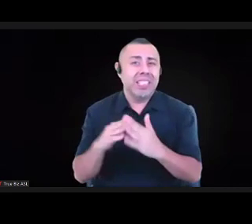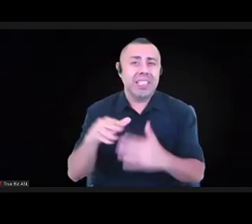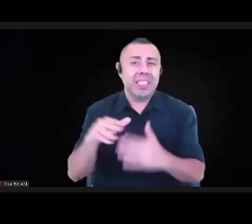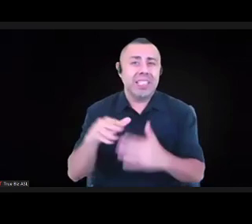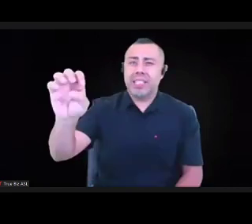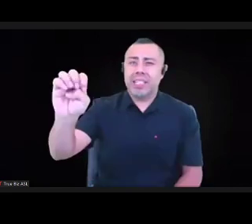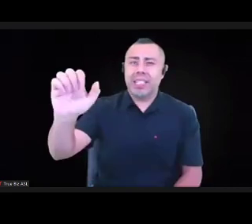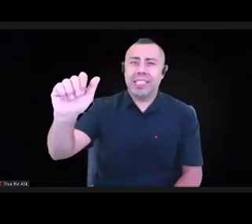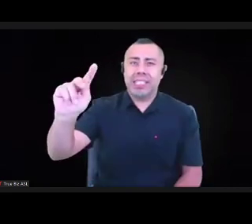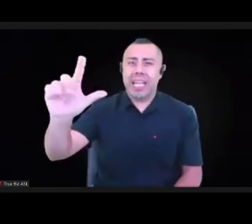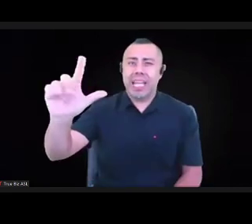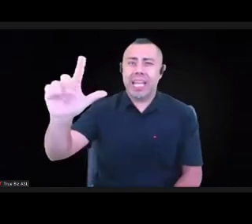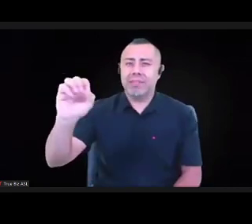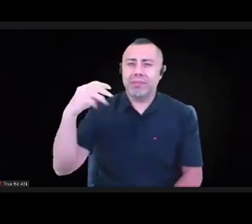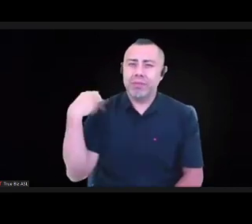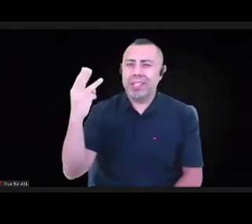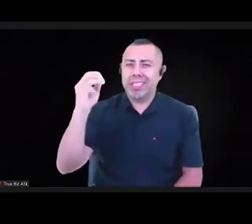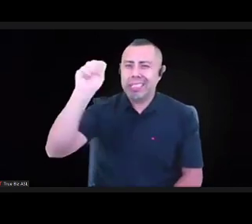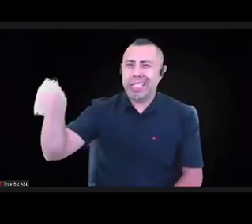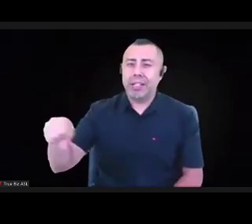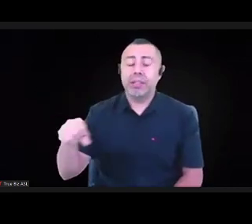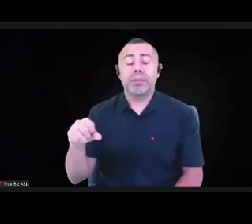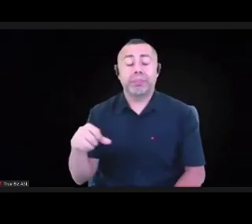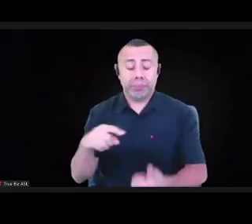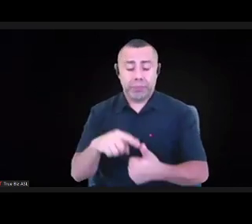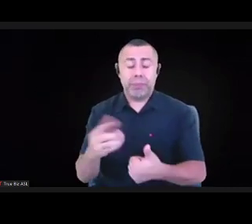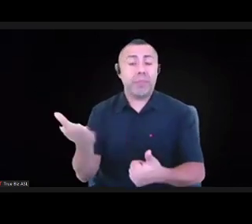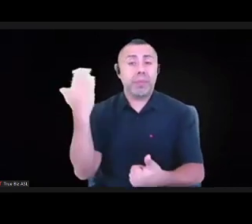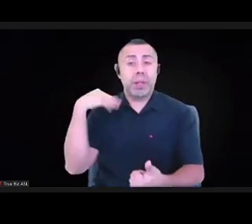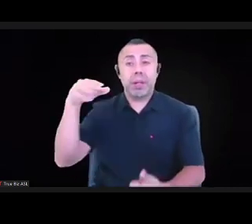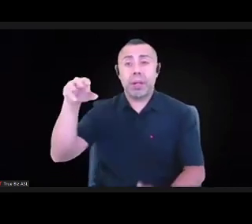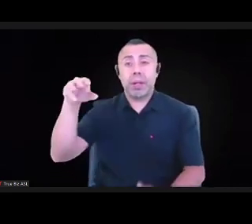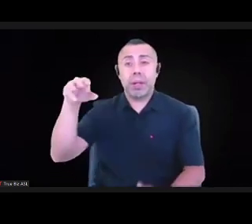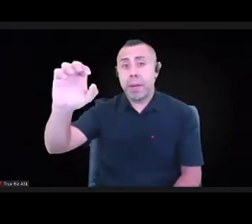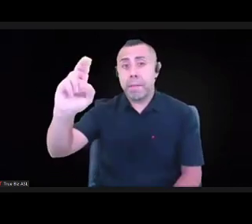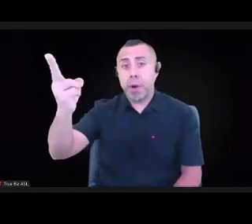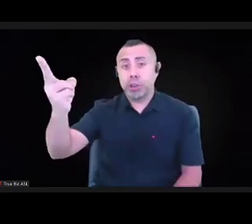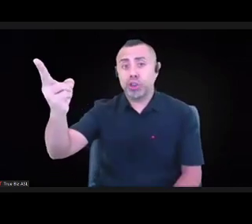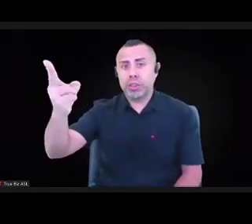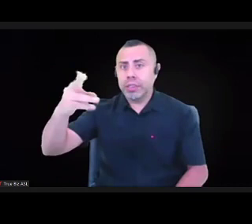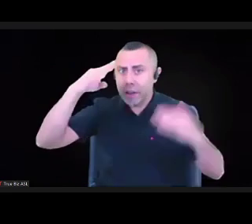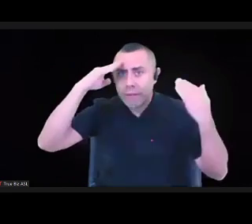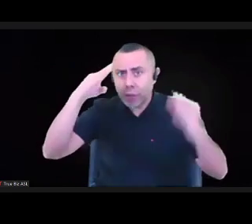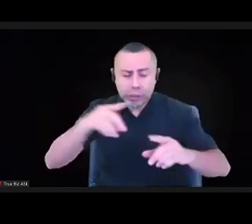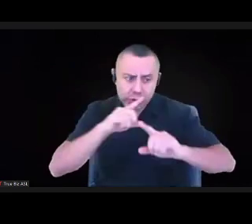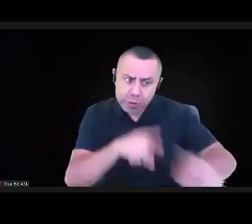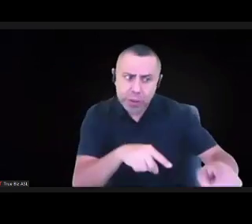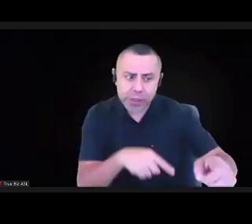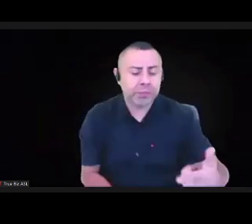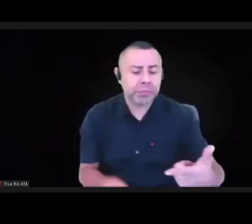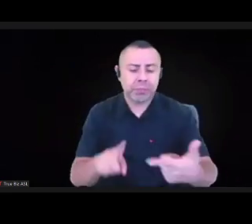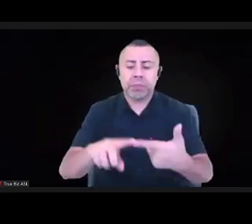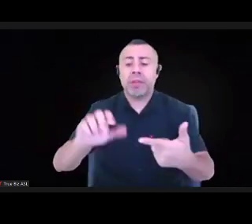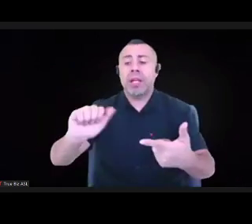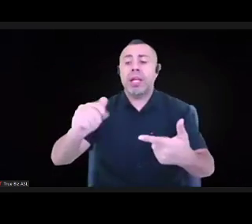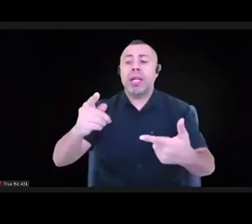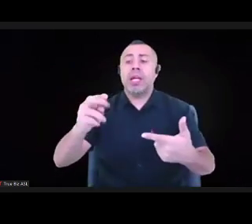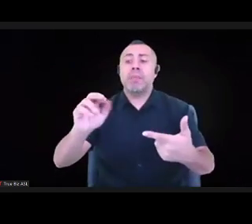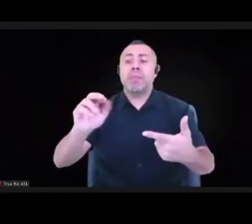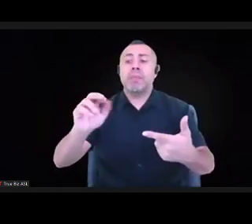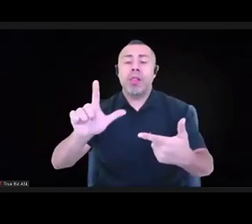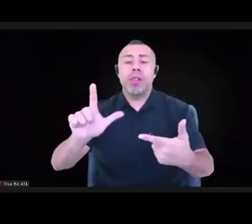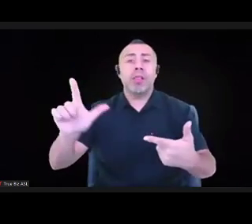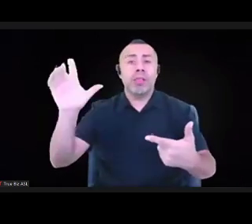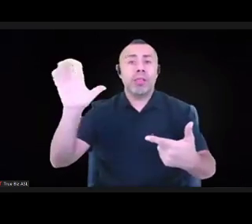the immediate response, the short-term relief work. April was really about seeing artists really as the